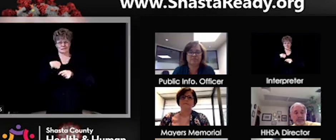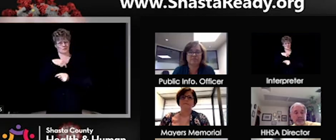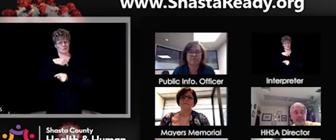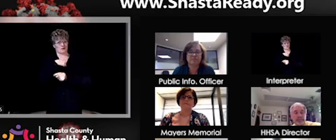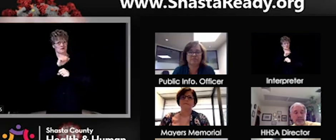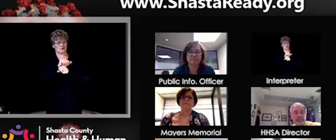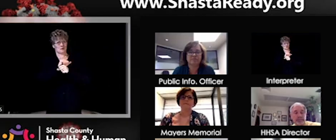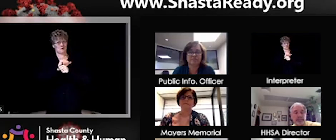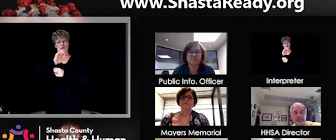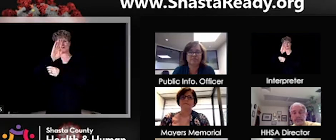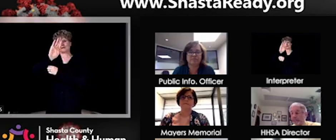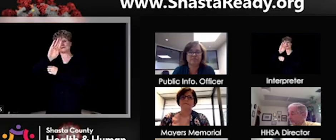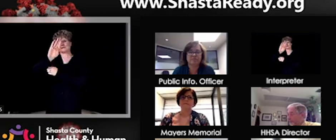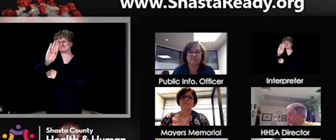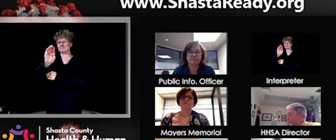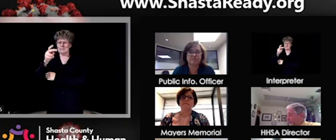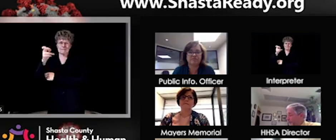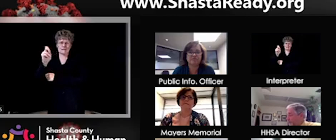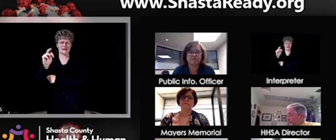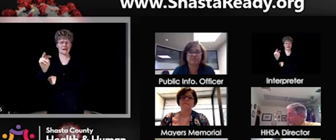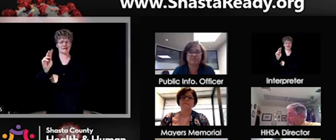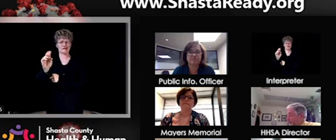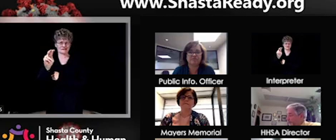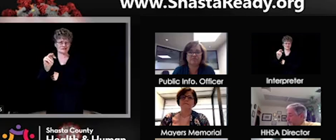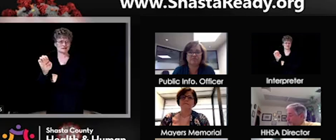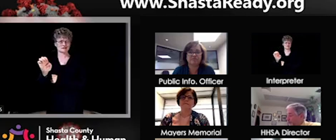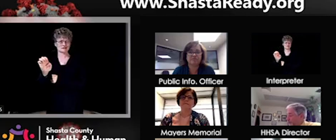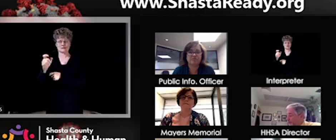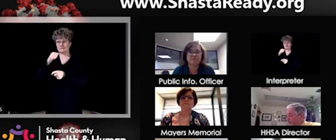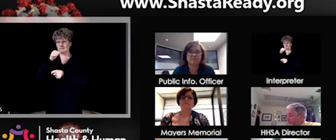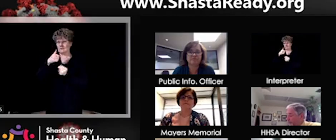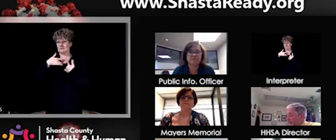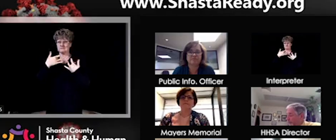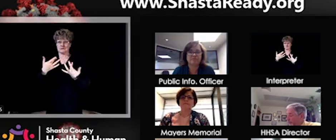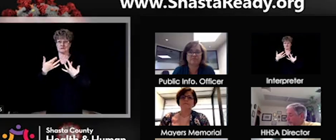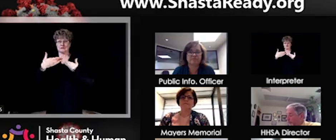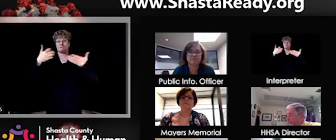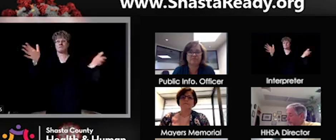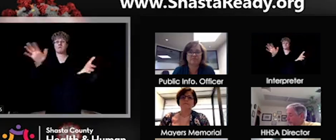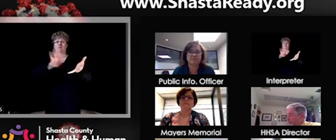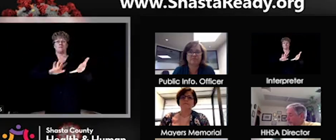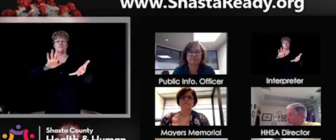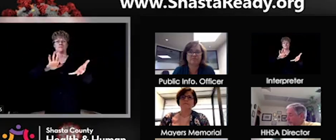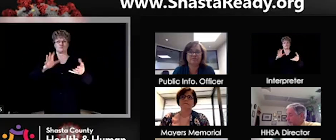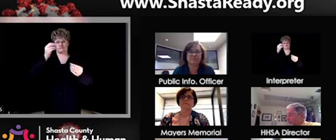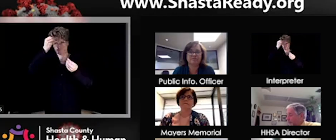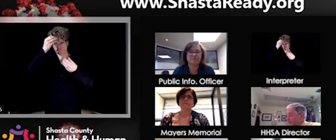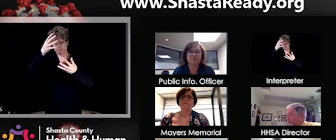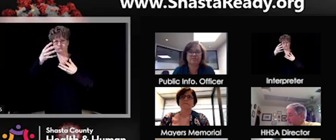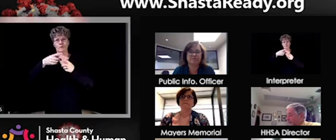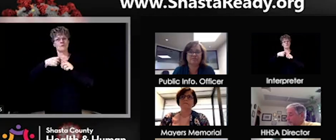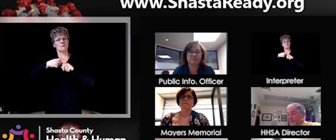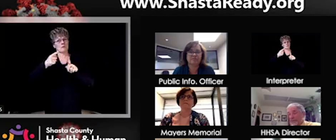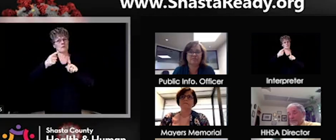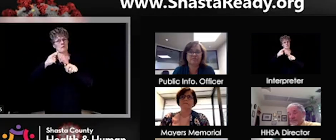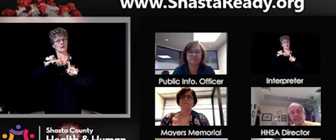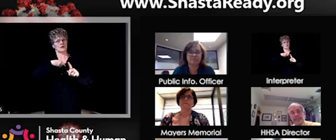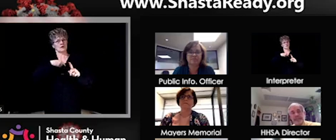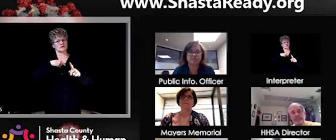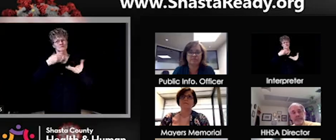don't culminate to a, uh, public forum that we are successful in mitigating at a lower level.